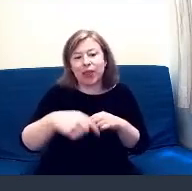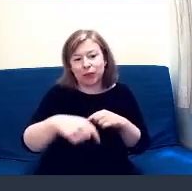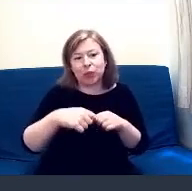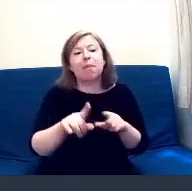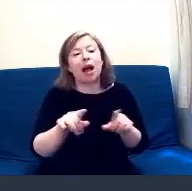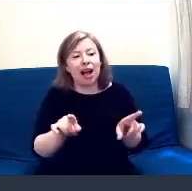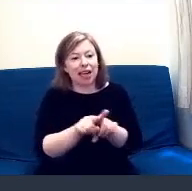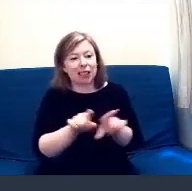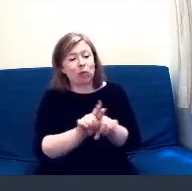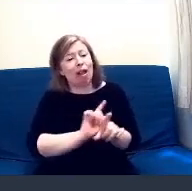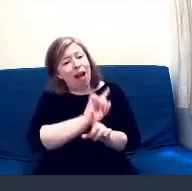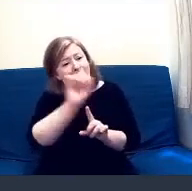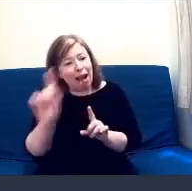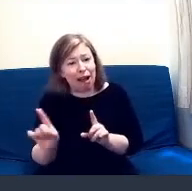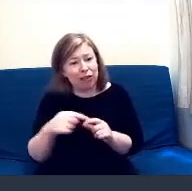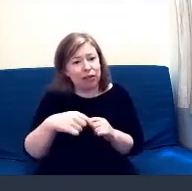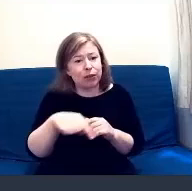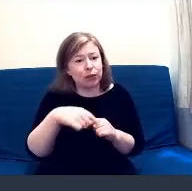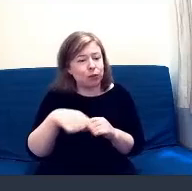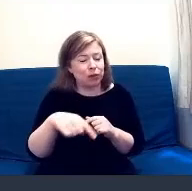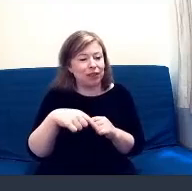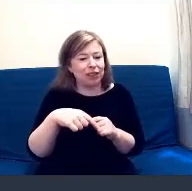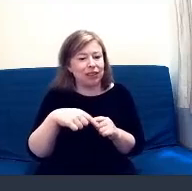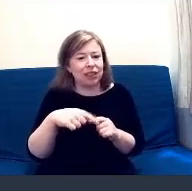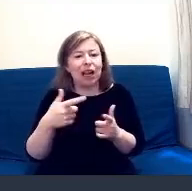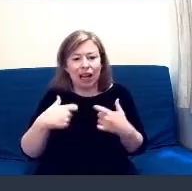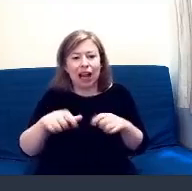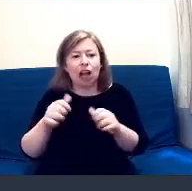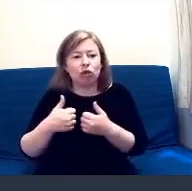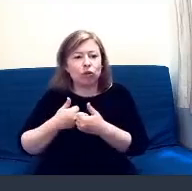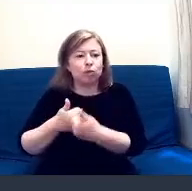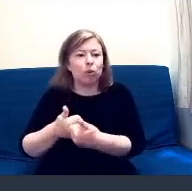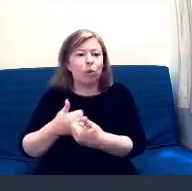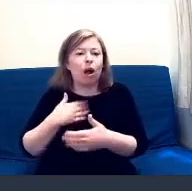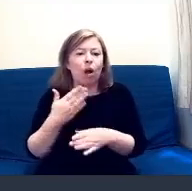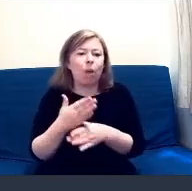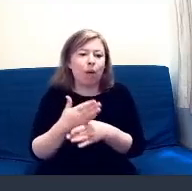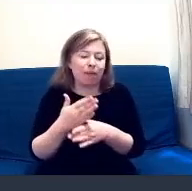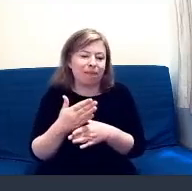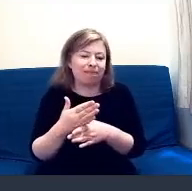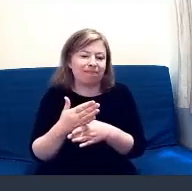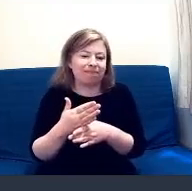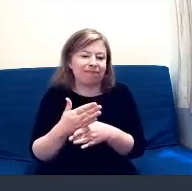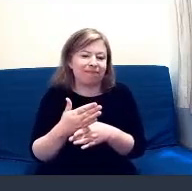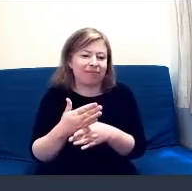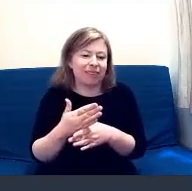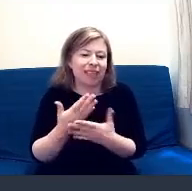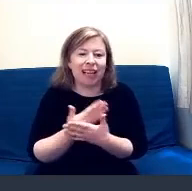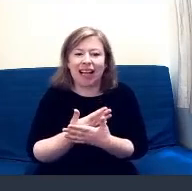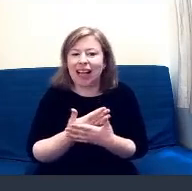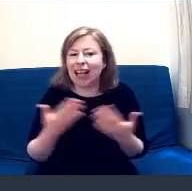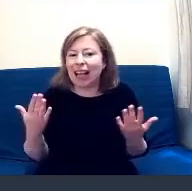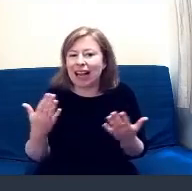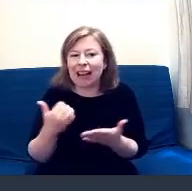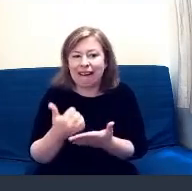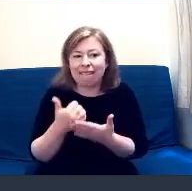also beyond this week and continue to support our work. And I think any advice that you want to give